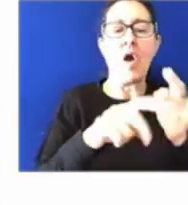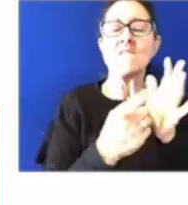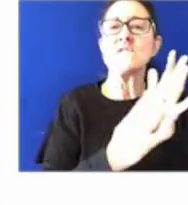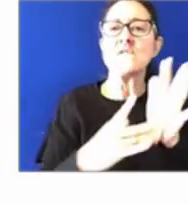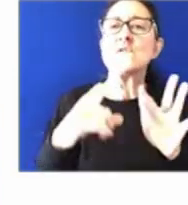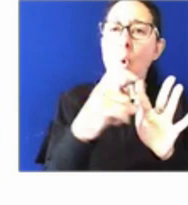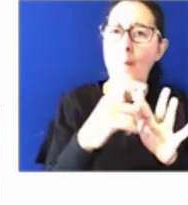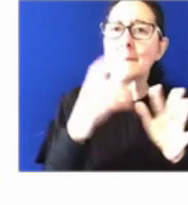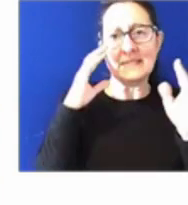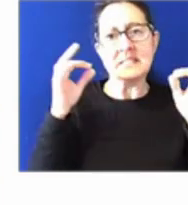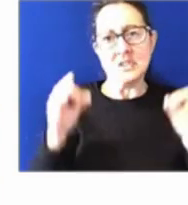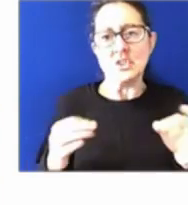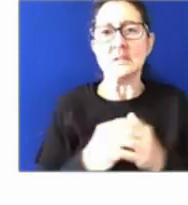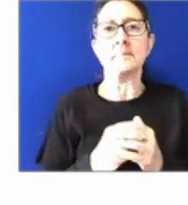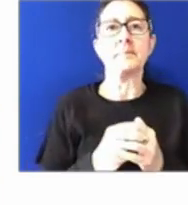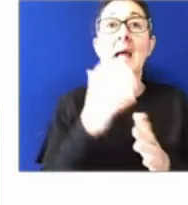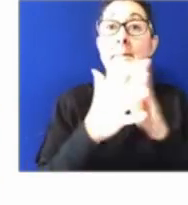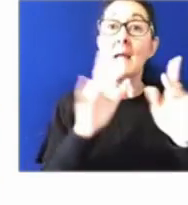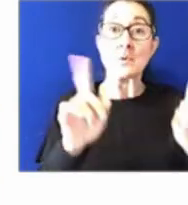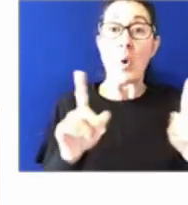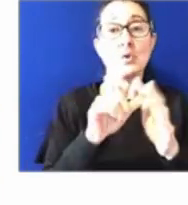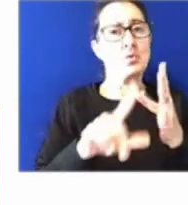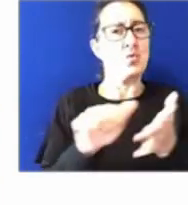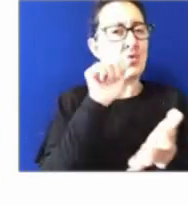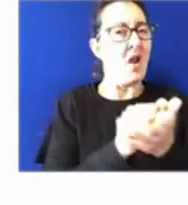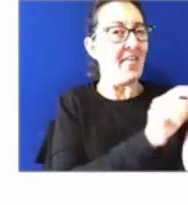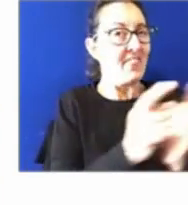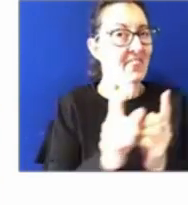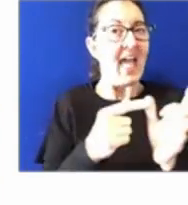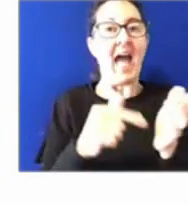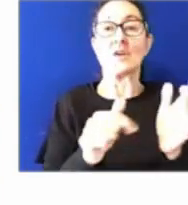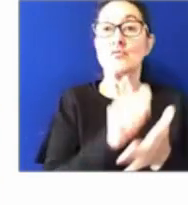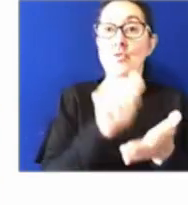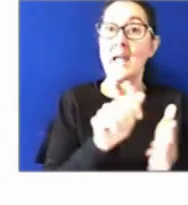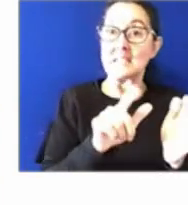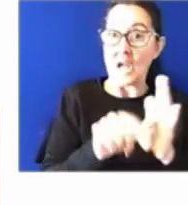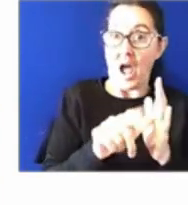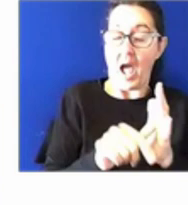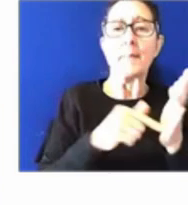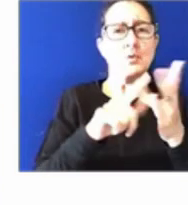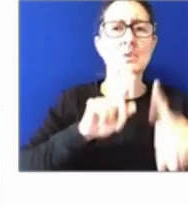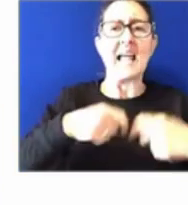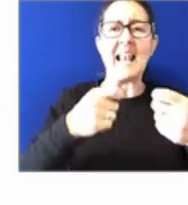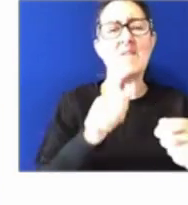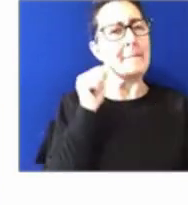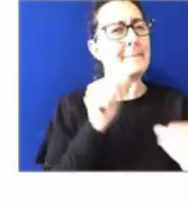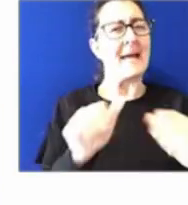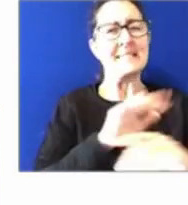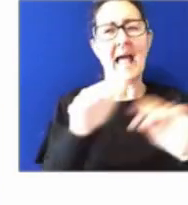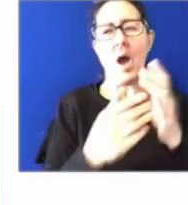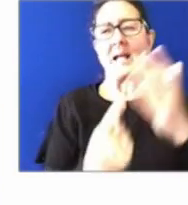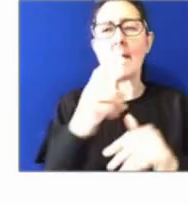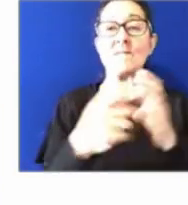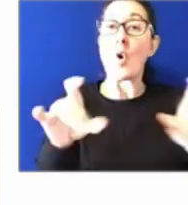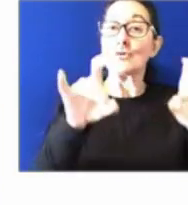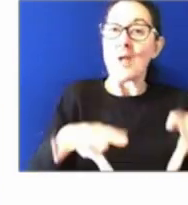doing the right thing at the right time to deliver the best outcomes for Australians as sought by the Government of the day.